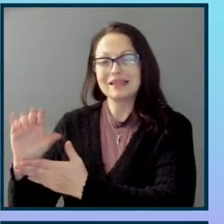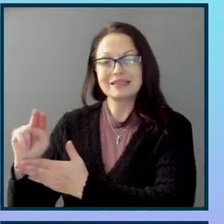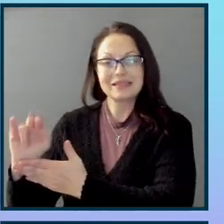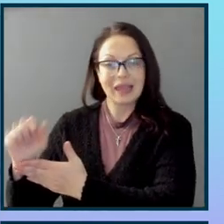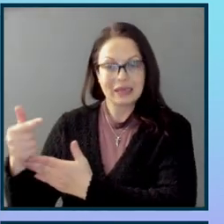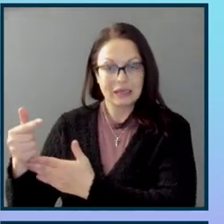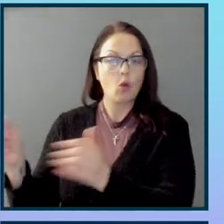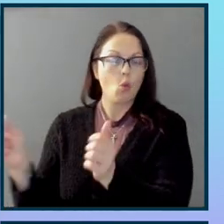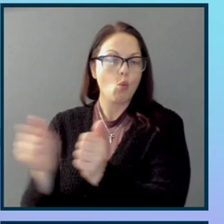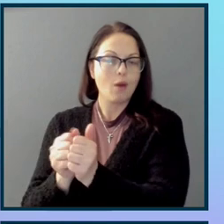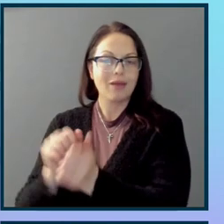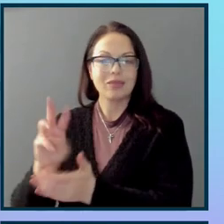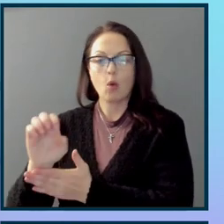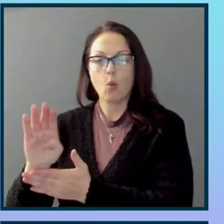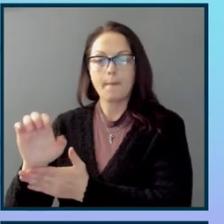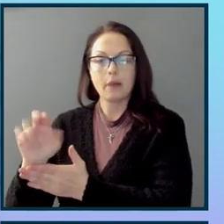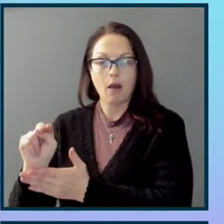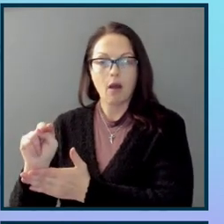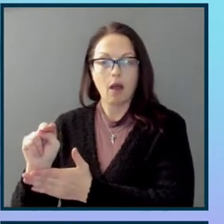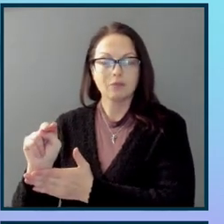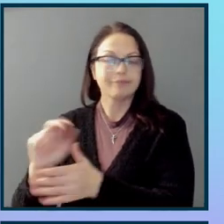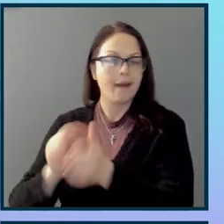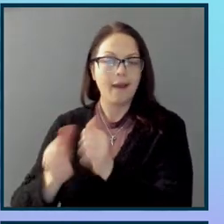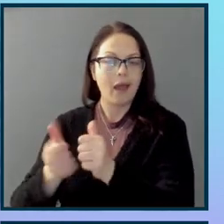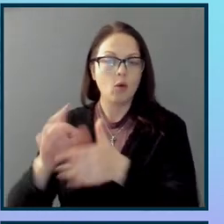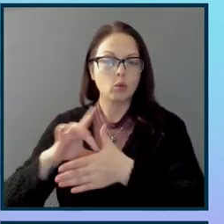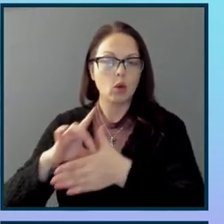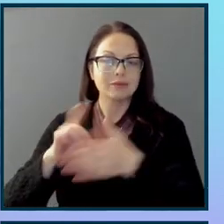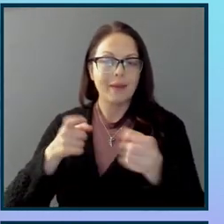content was being published at that time through content management systems.